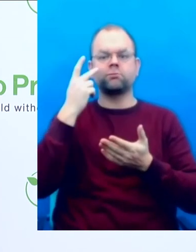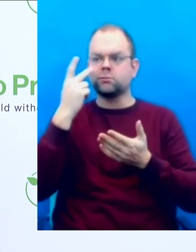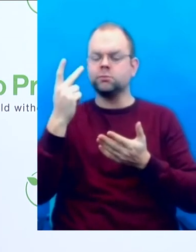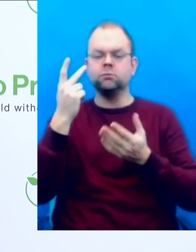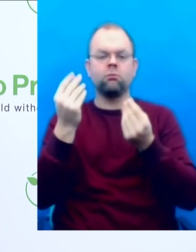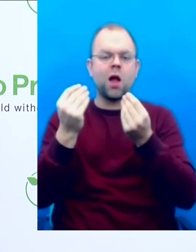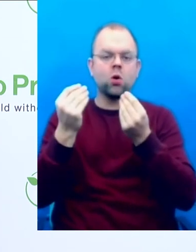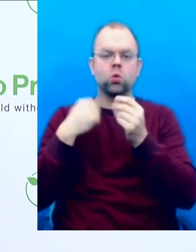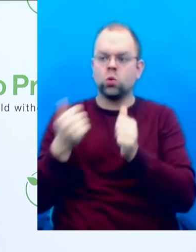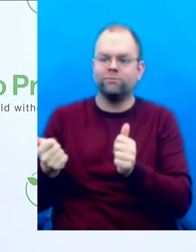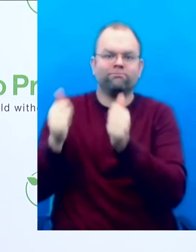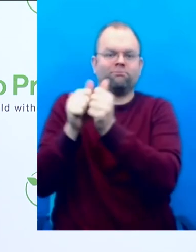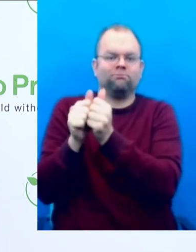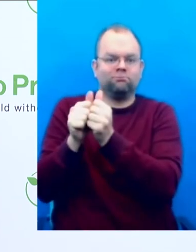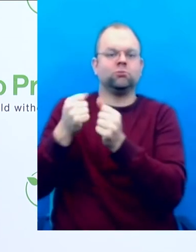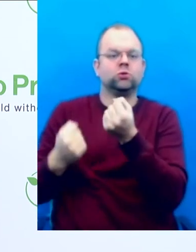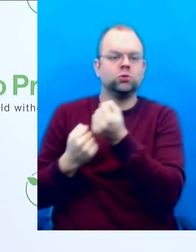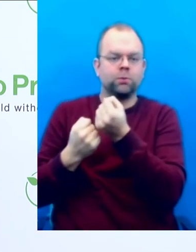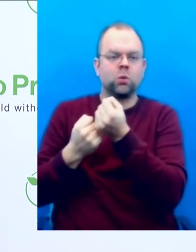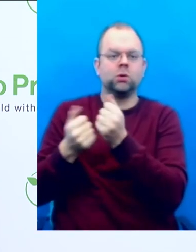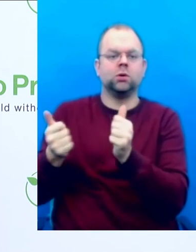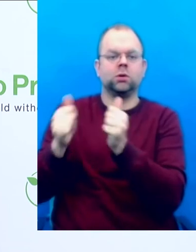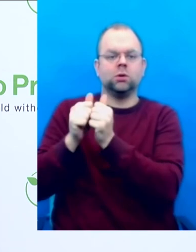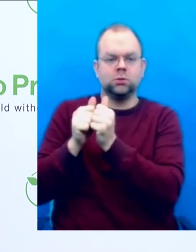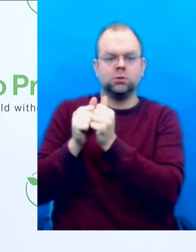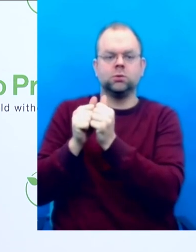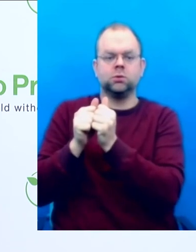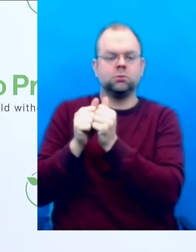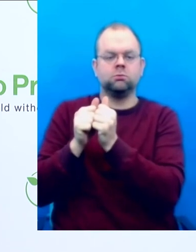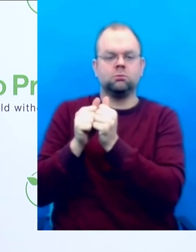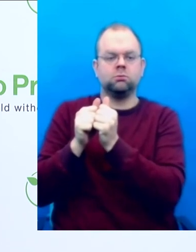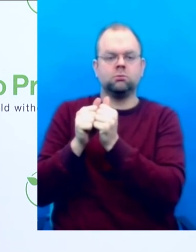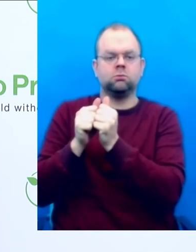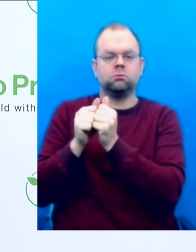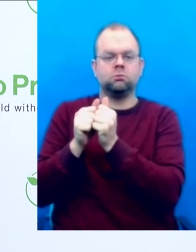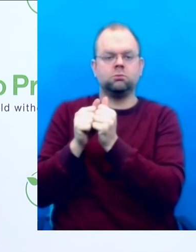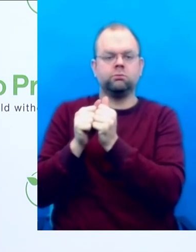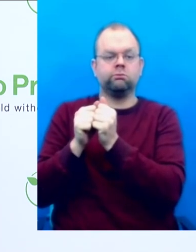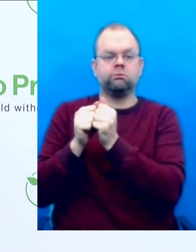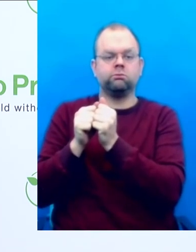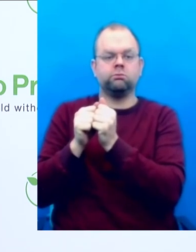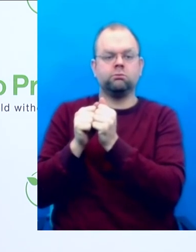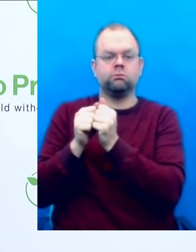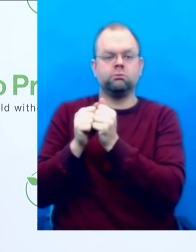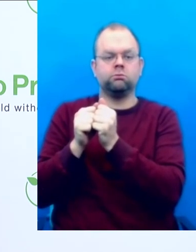for someone who has an accident and needs all of these things, what would this person get from Enable.me?